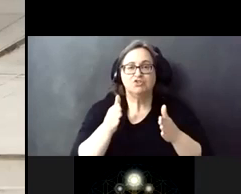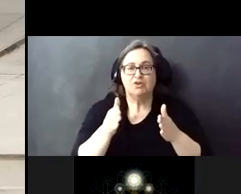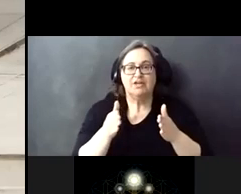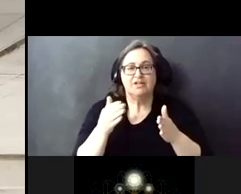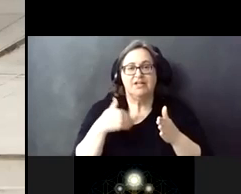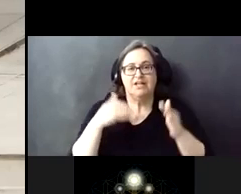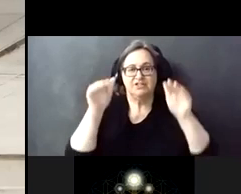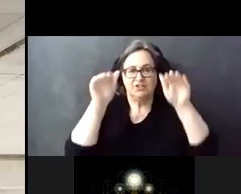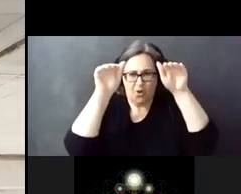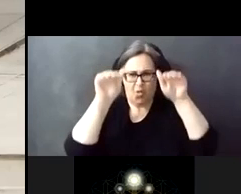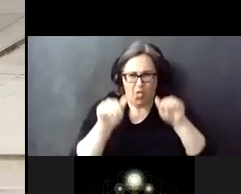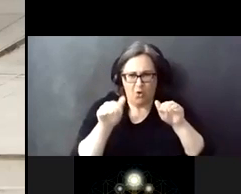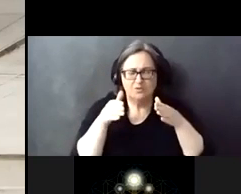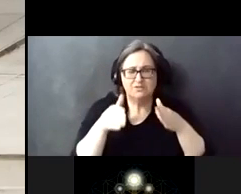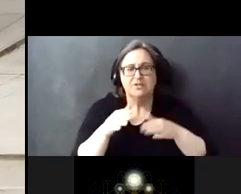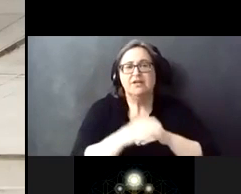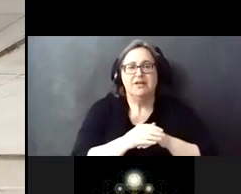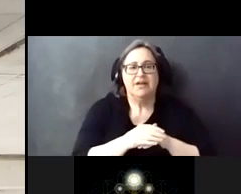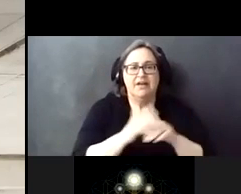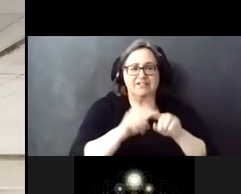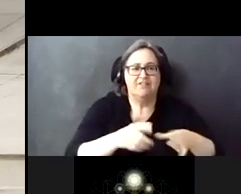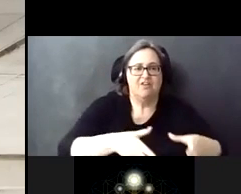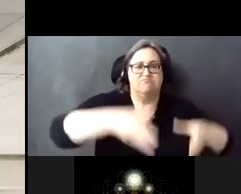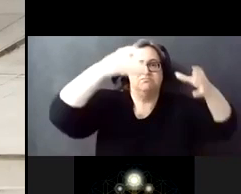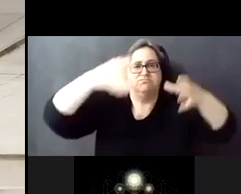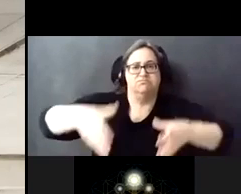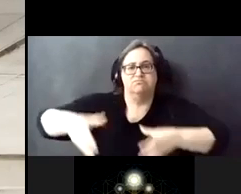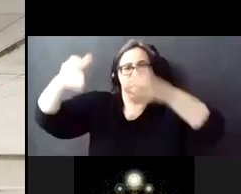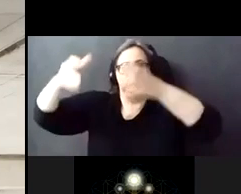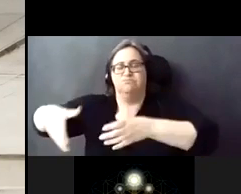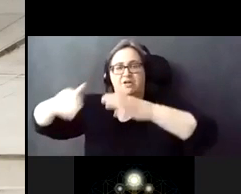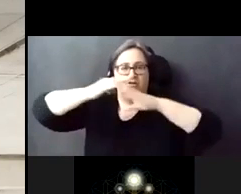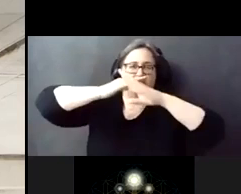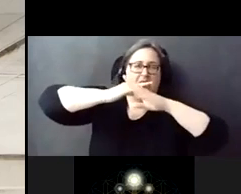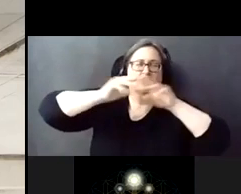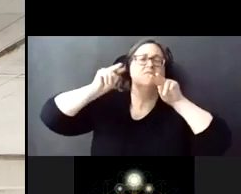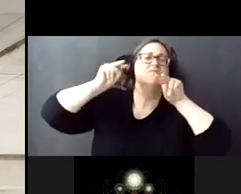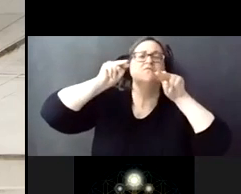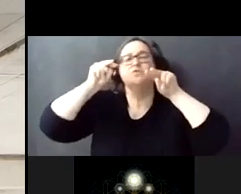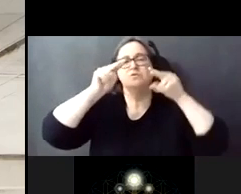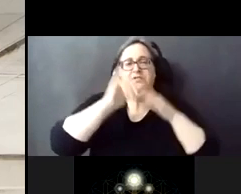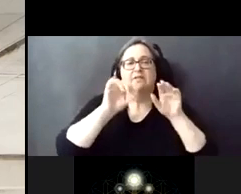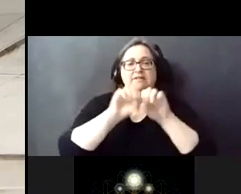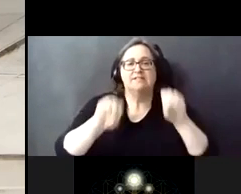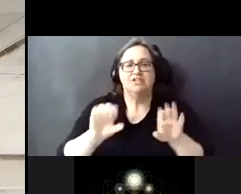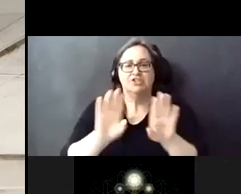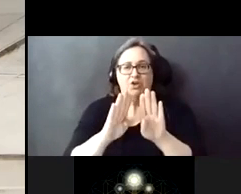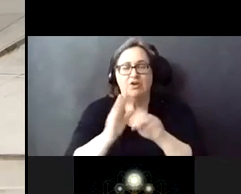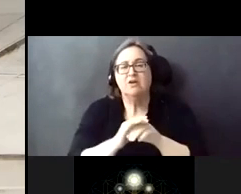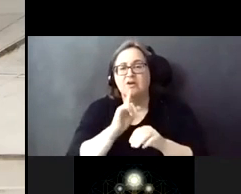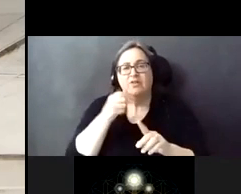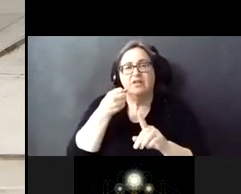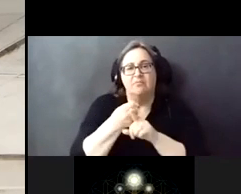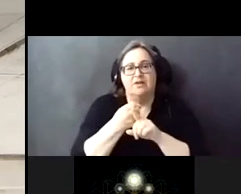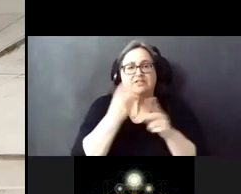has a low street clearance and a forest of columns at the public way that obscures the views to the station entrance and impacts the